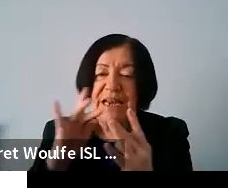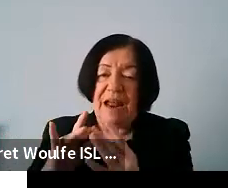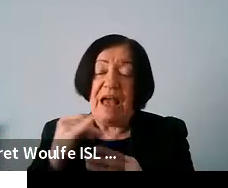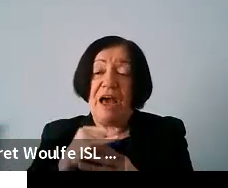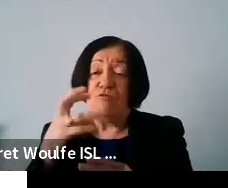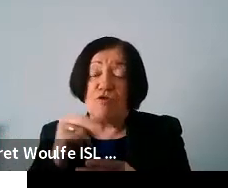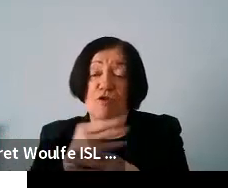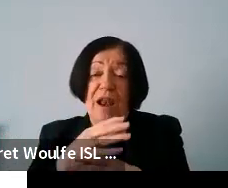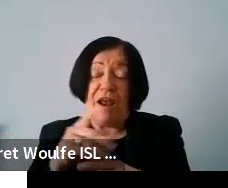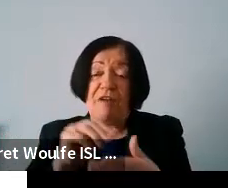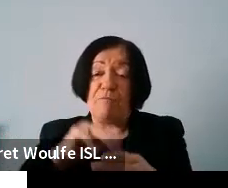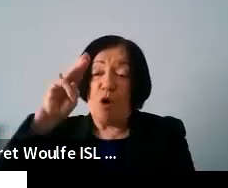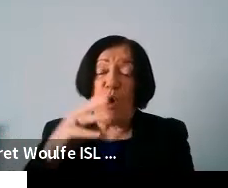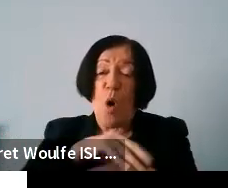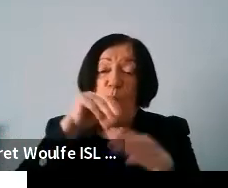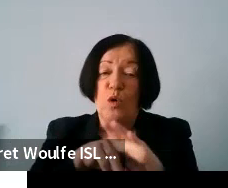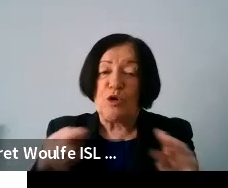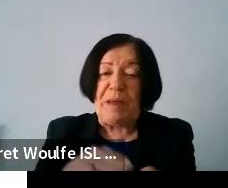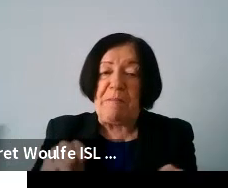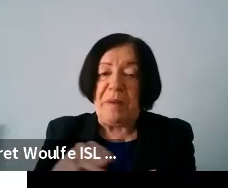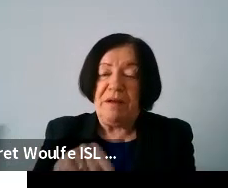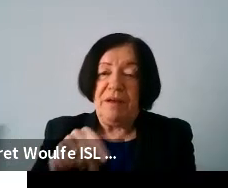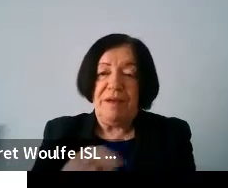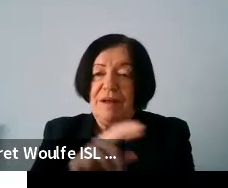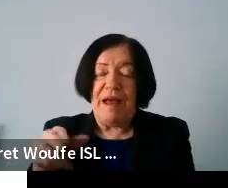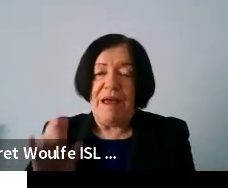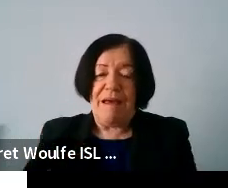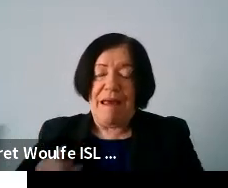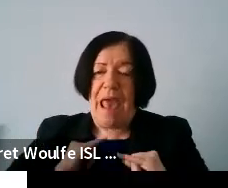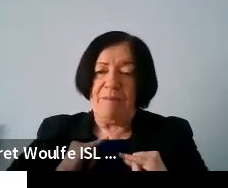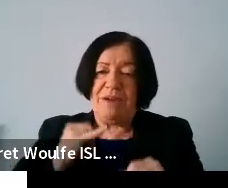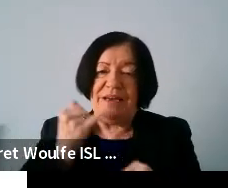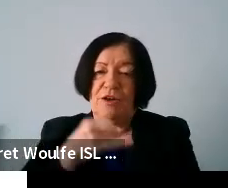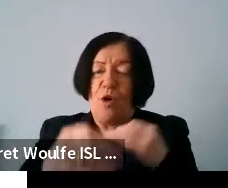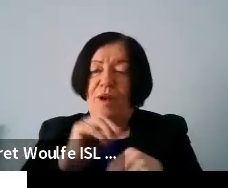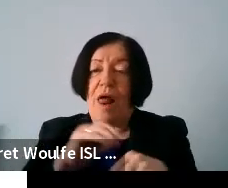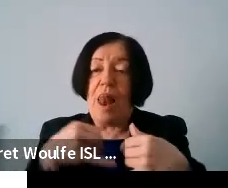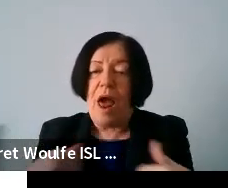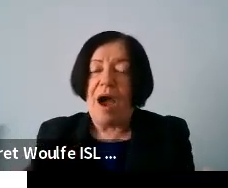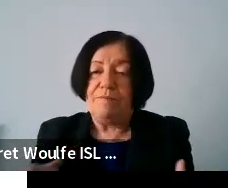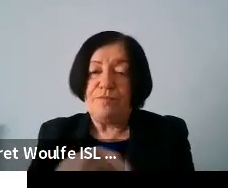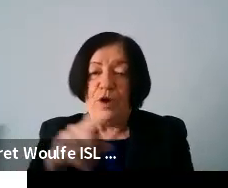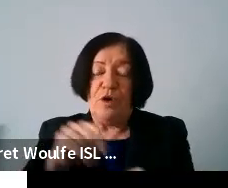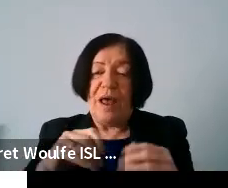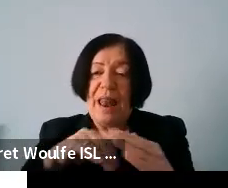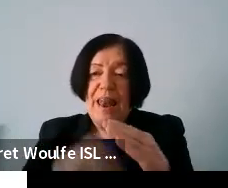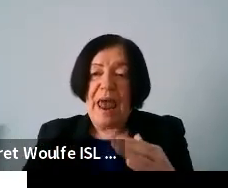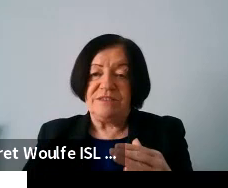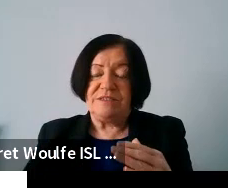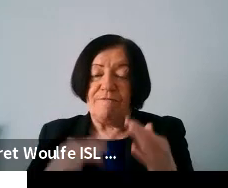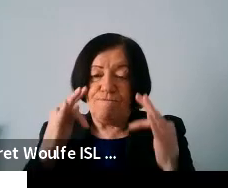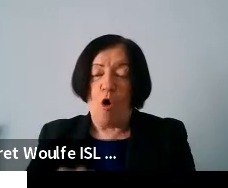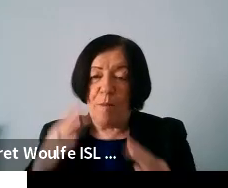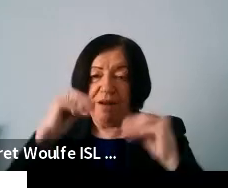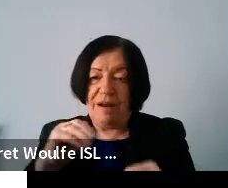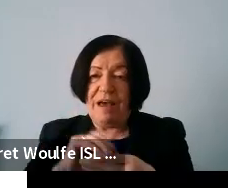rural areas you have more older people who are less likely to be proficient um in going online those with less formal education have